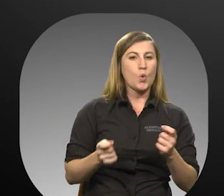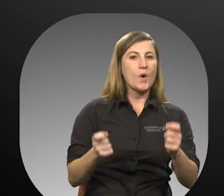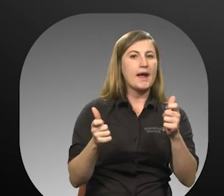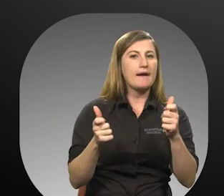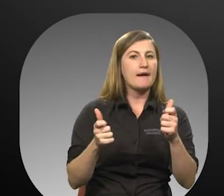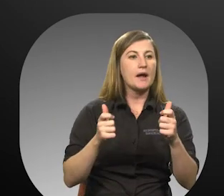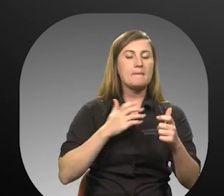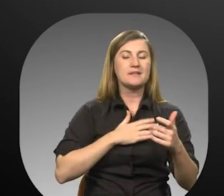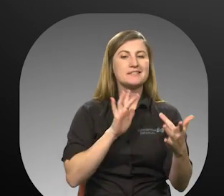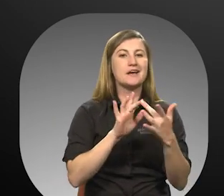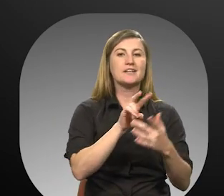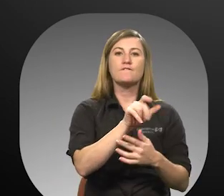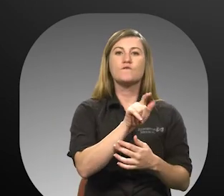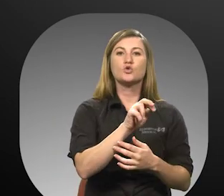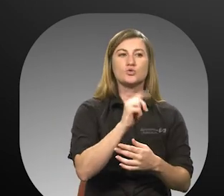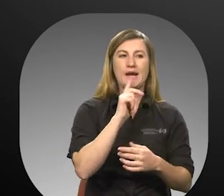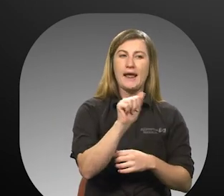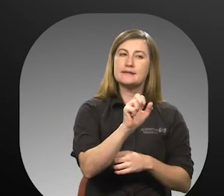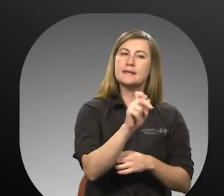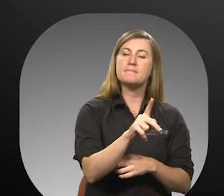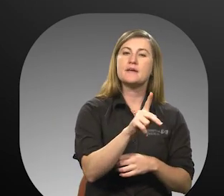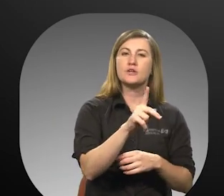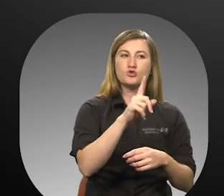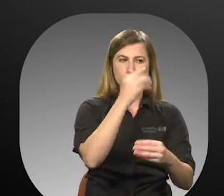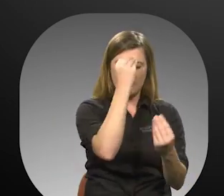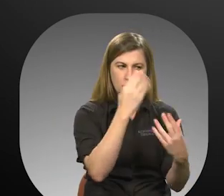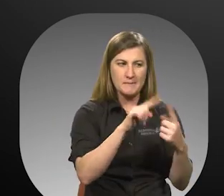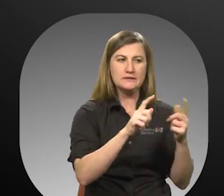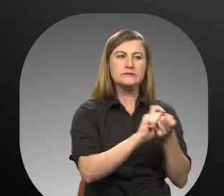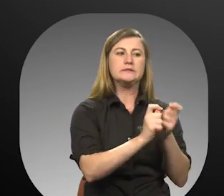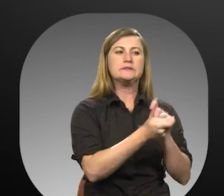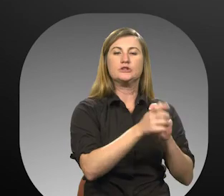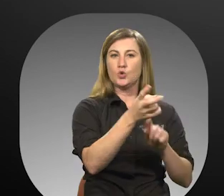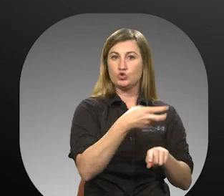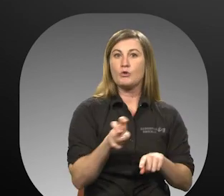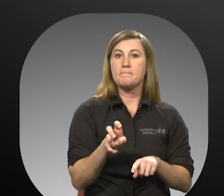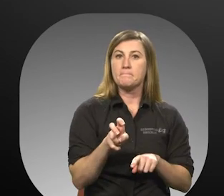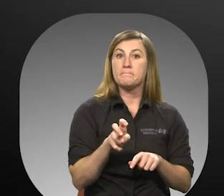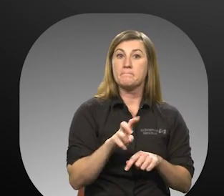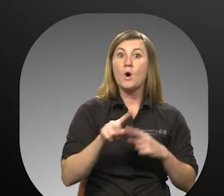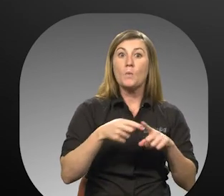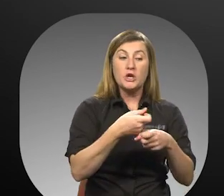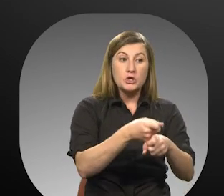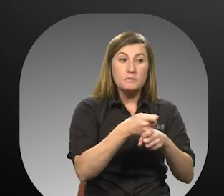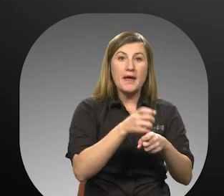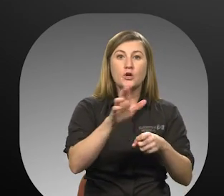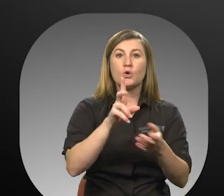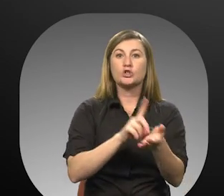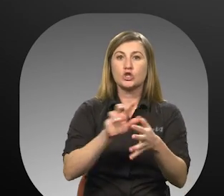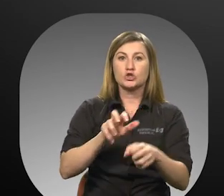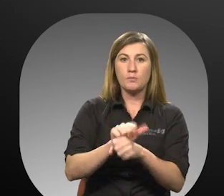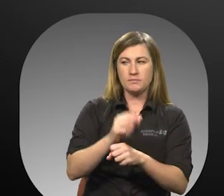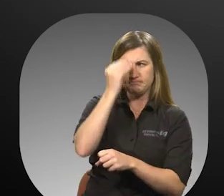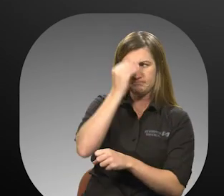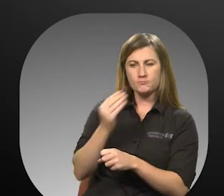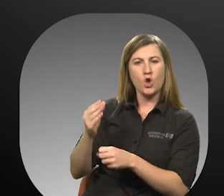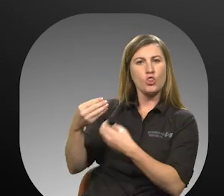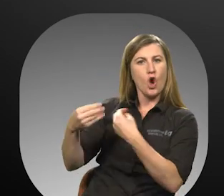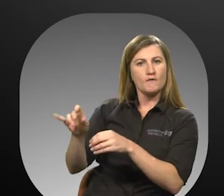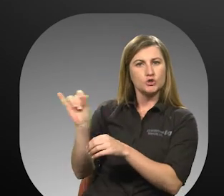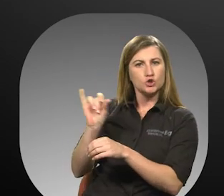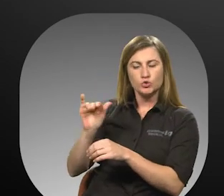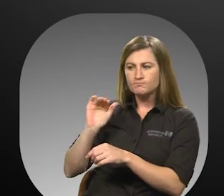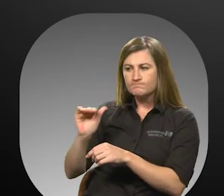Please contact Votran as soon as possible to inform us about a change to your trip. When making your doctor's appointment, please inform the